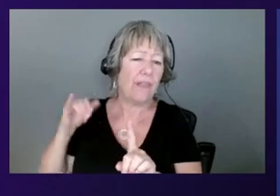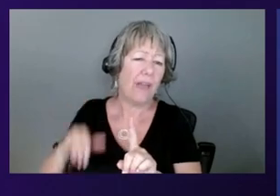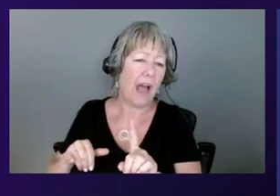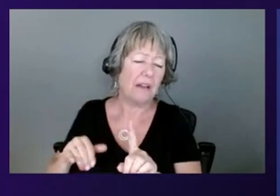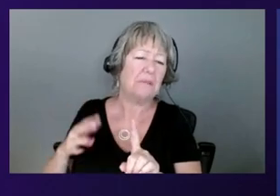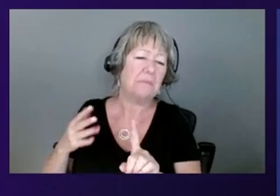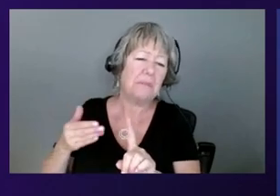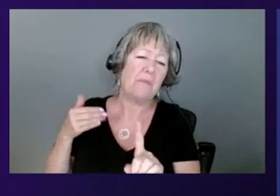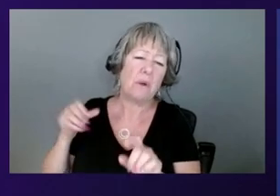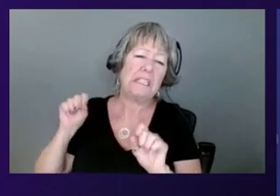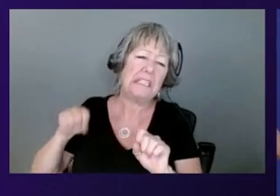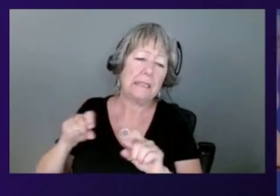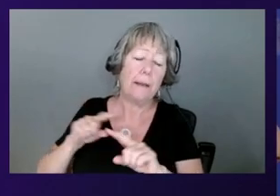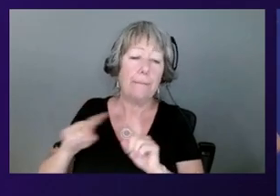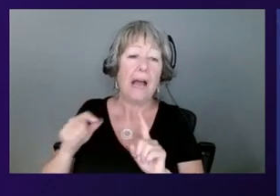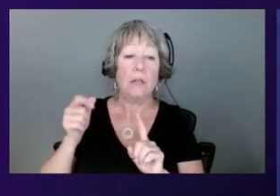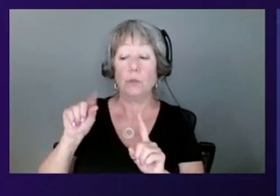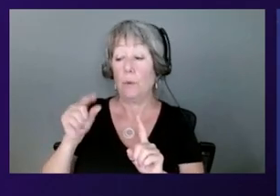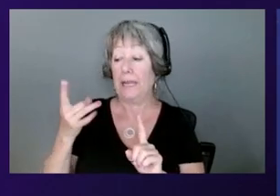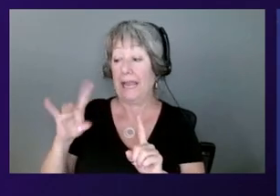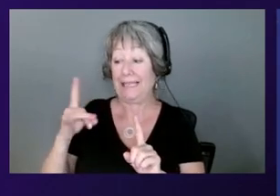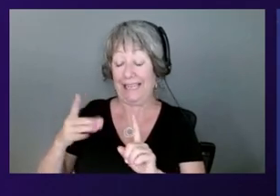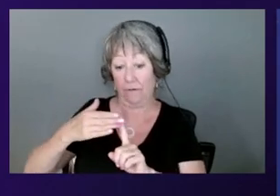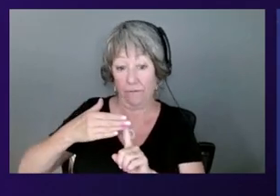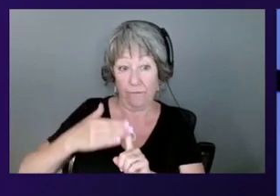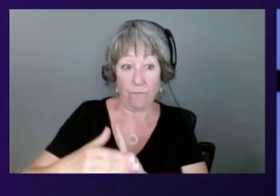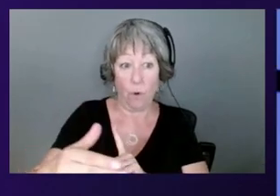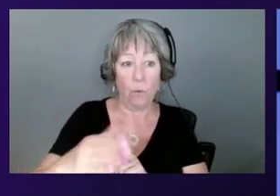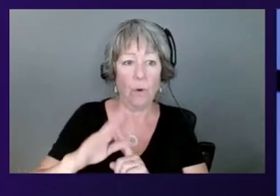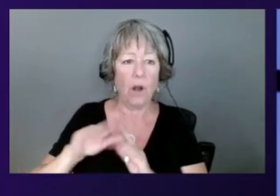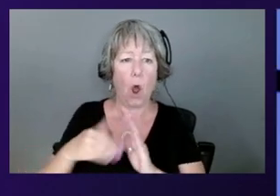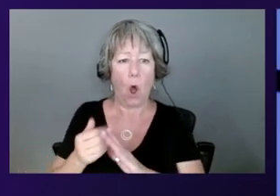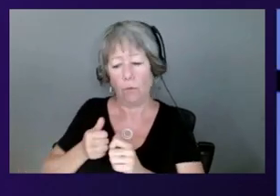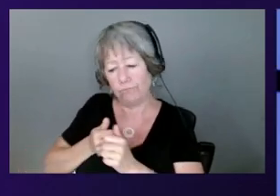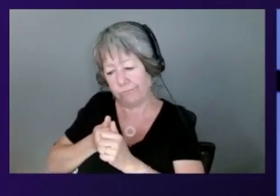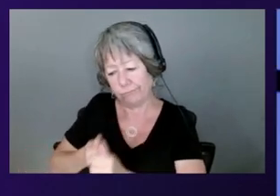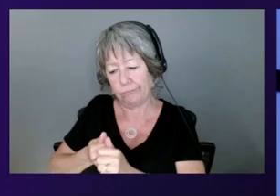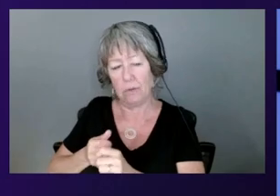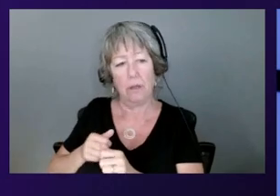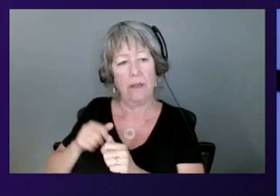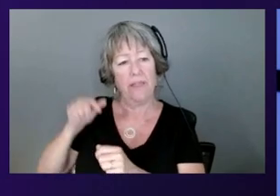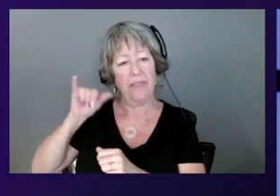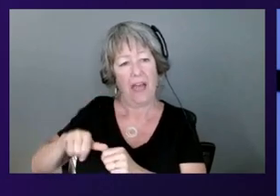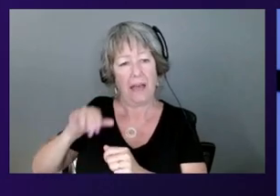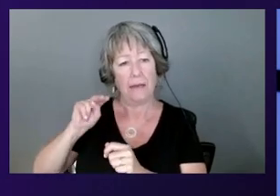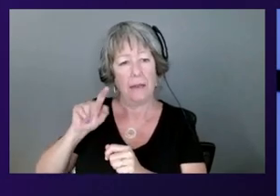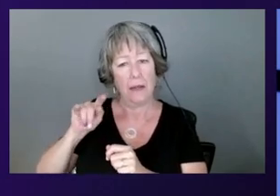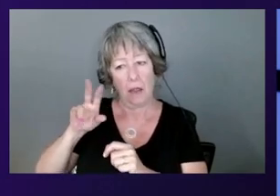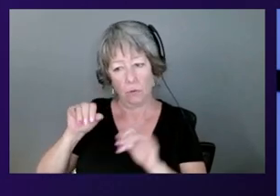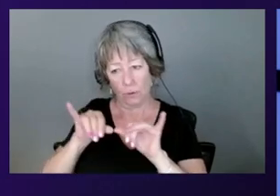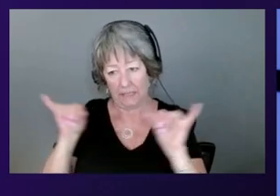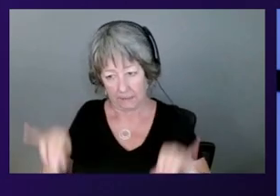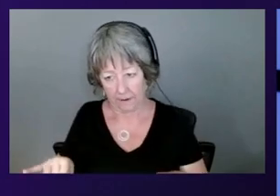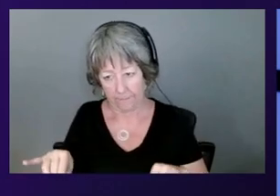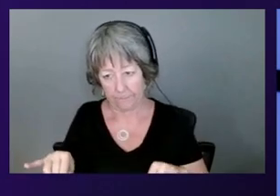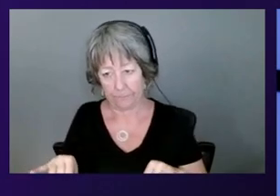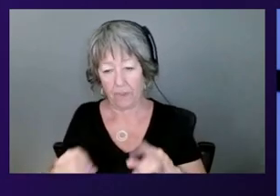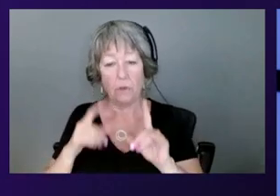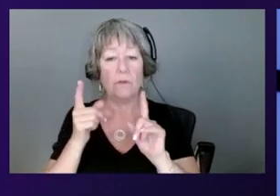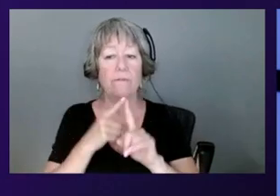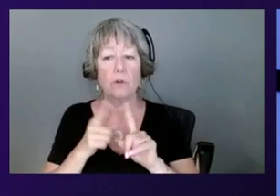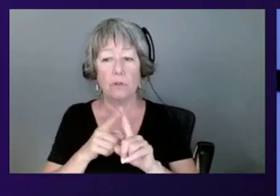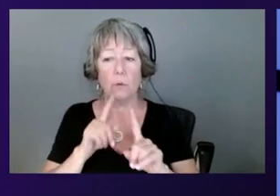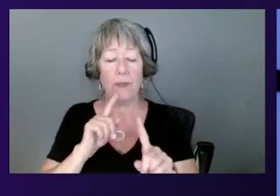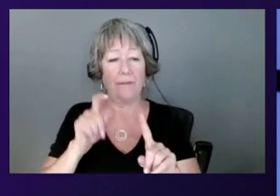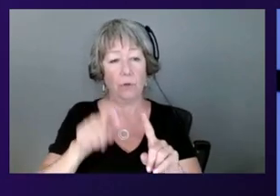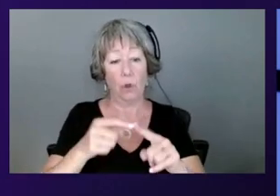everything has been fully based on the Nitro system itself, right? But to understand what the Nitro system is, we need to first understand what the classic virtualization